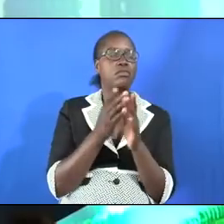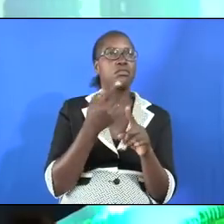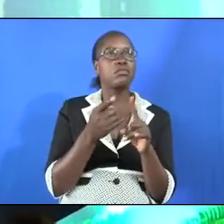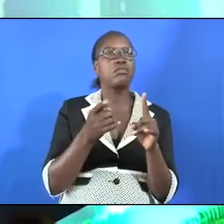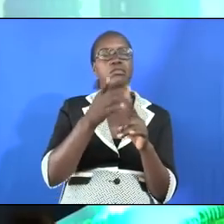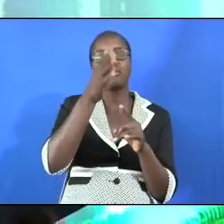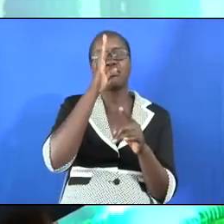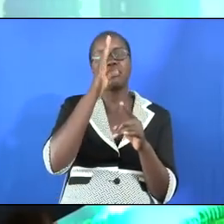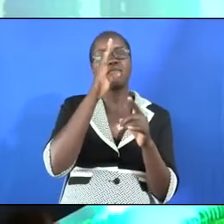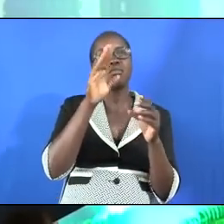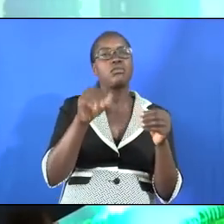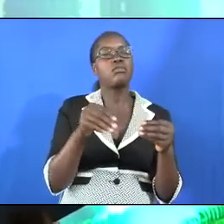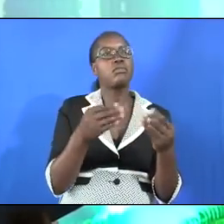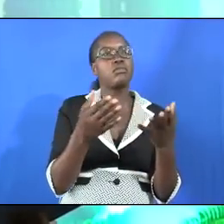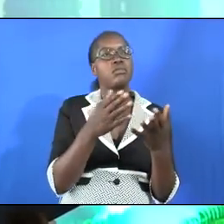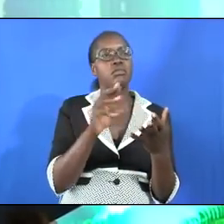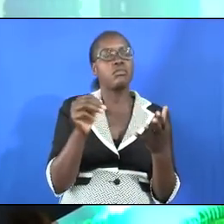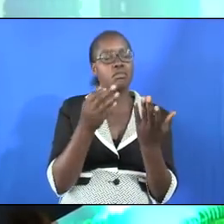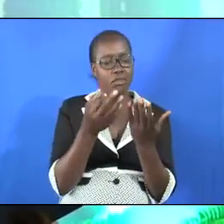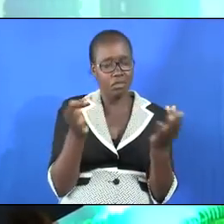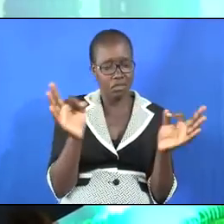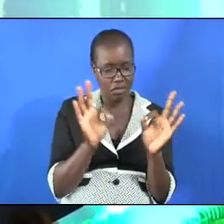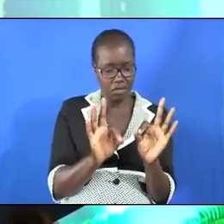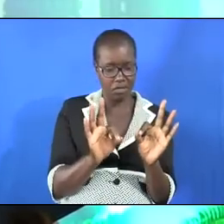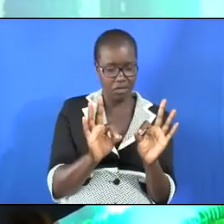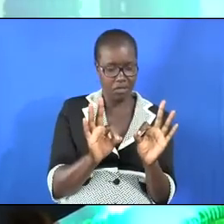God he gave them their freedom